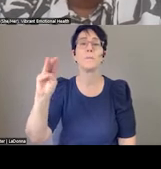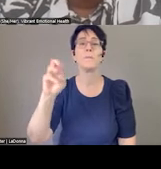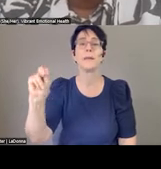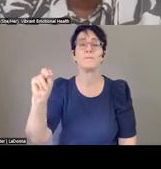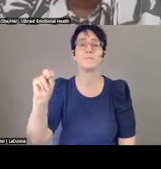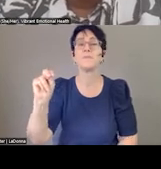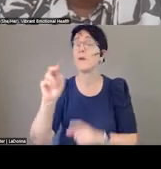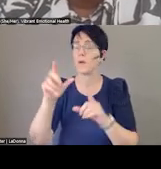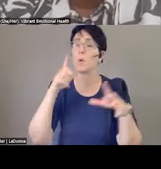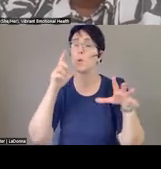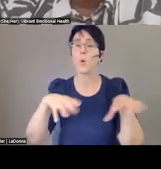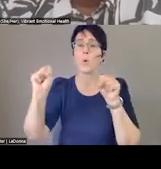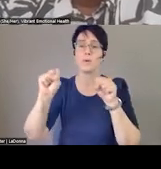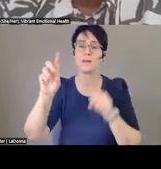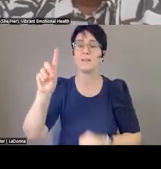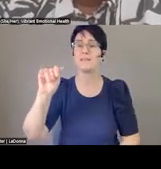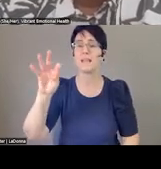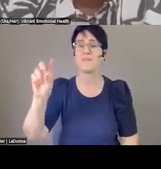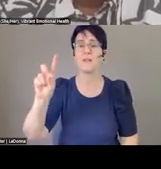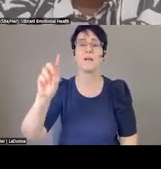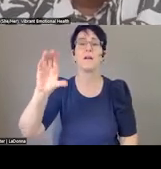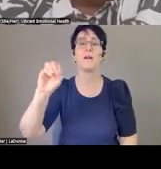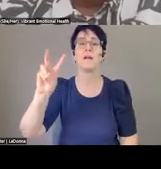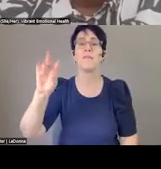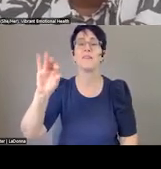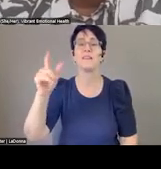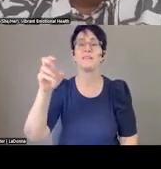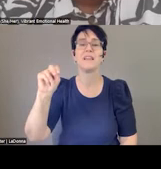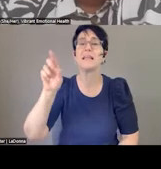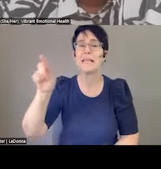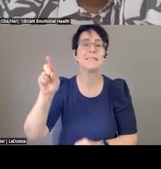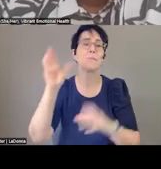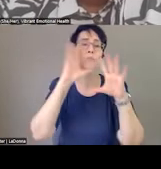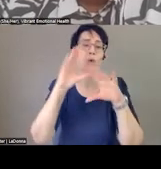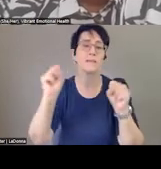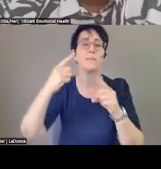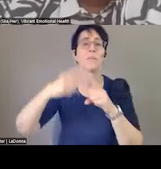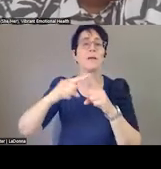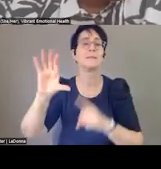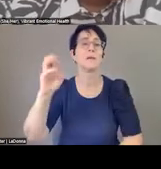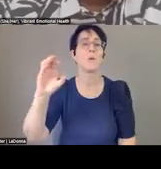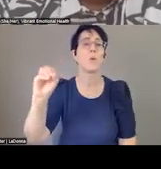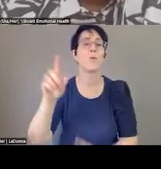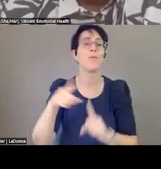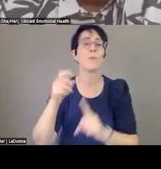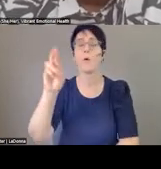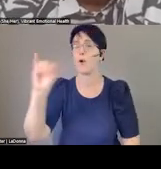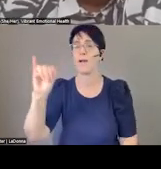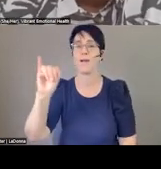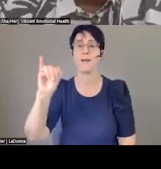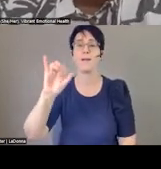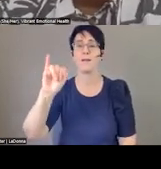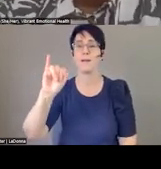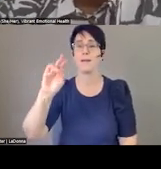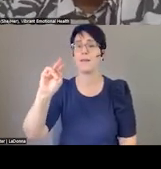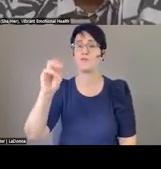David Covington, who is the President and CEO of RI International. And Debbie, I think he climbs, rock